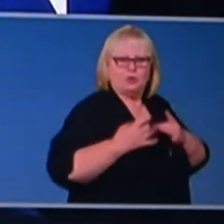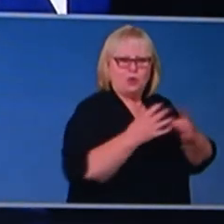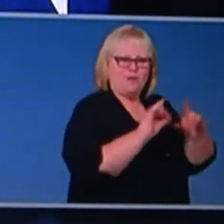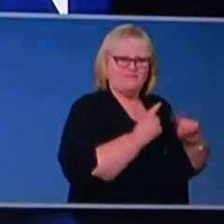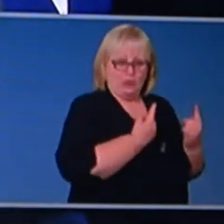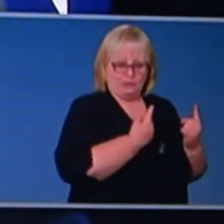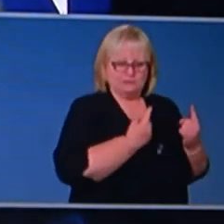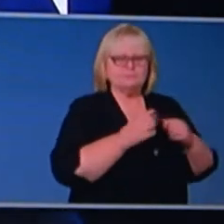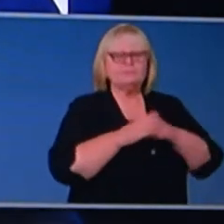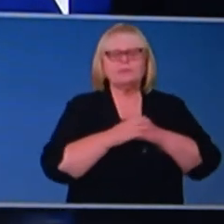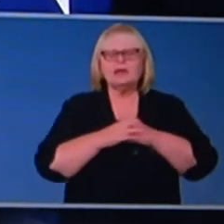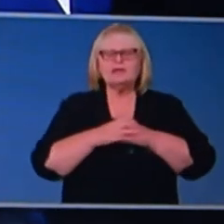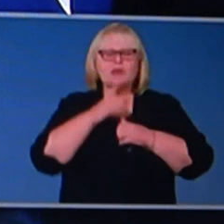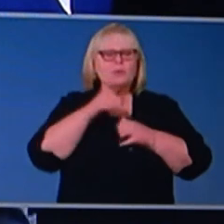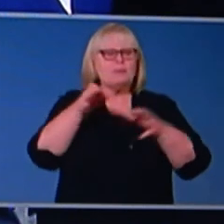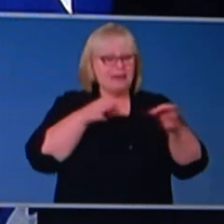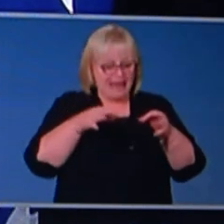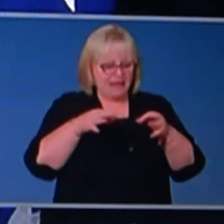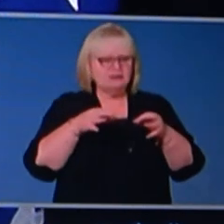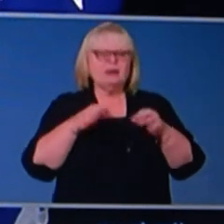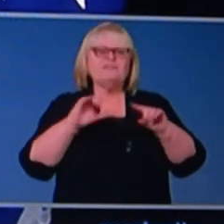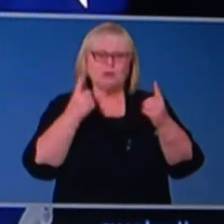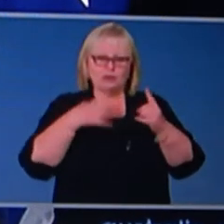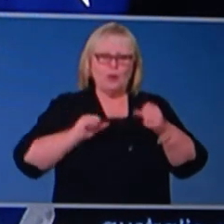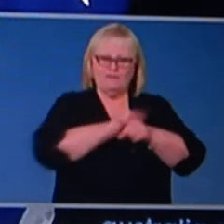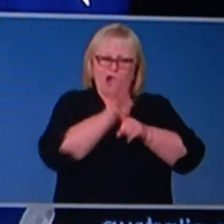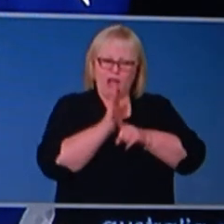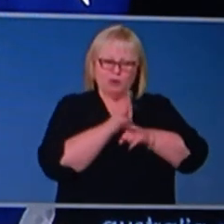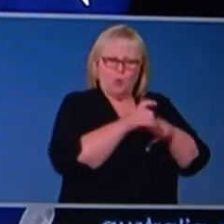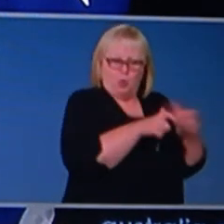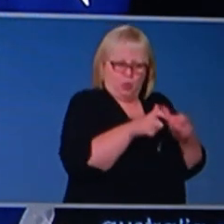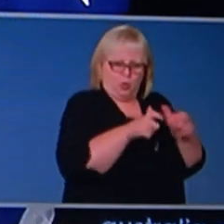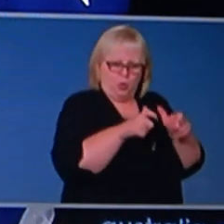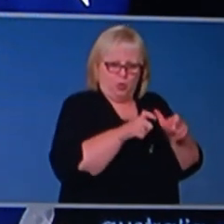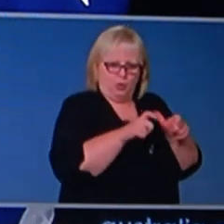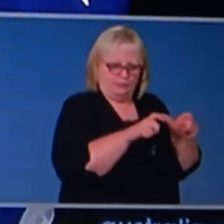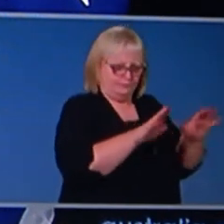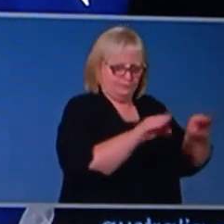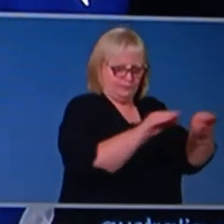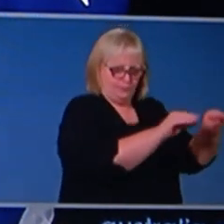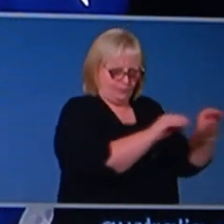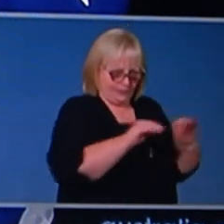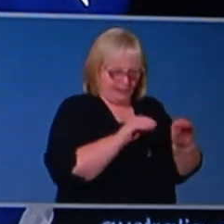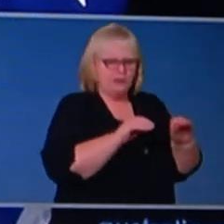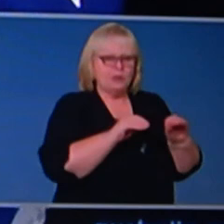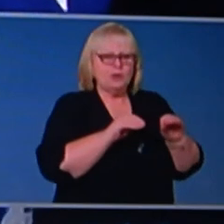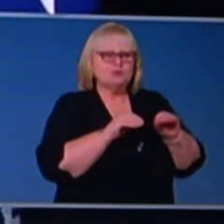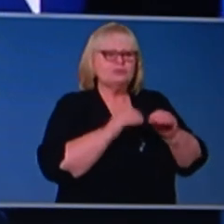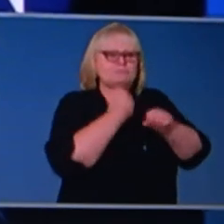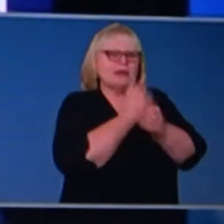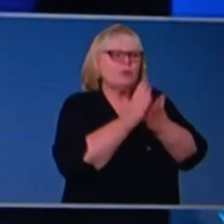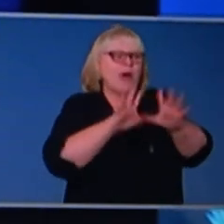Our plan has been to get the virus under control and to ensure that we can contain it, to get the preparations